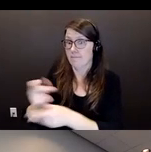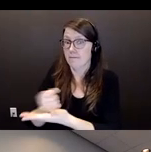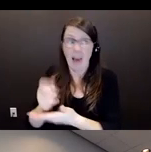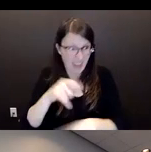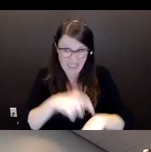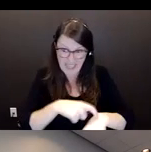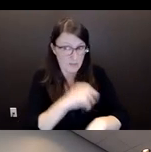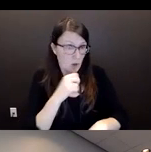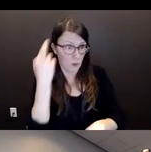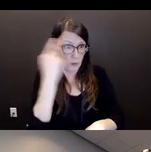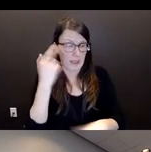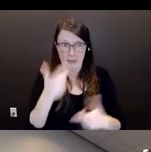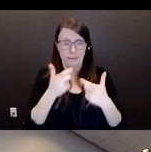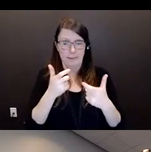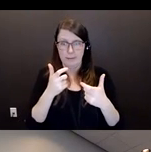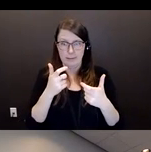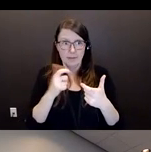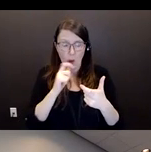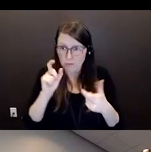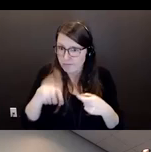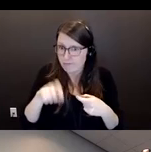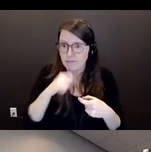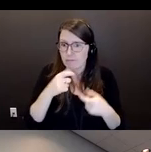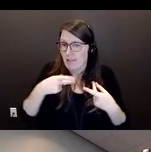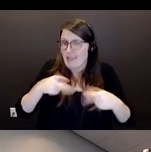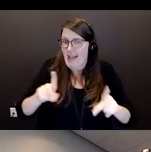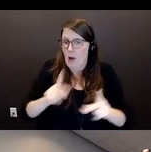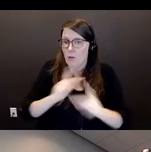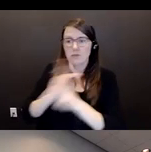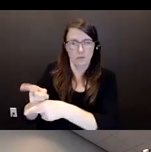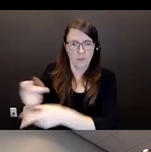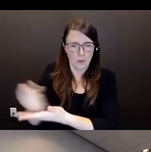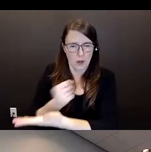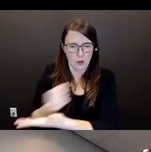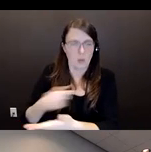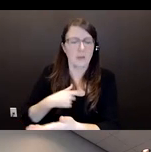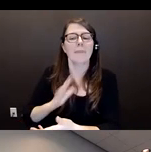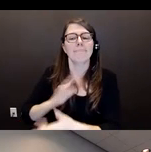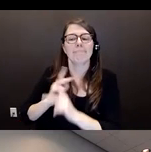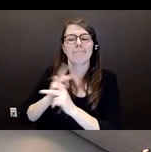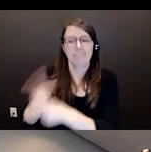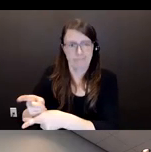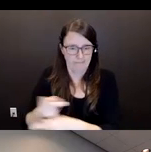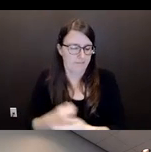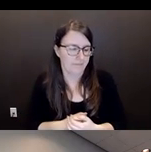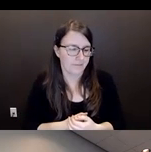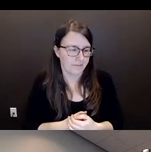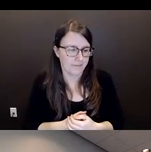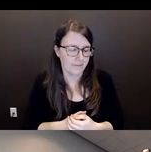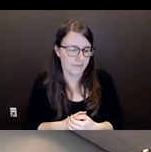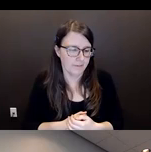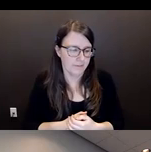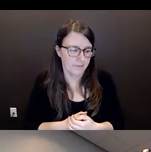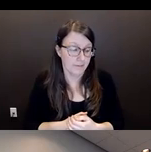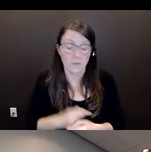card, but she gave the credit card over. Something Alex would do, though, and again, what Ethel brought out in that interview,